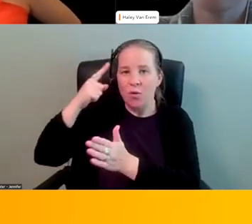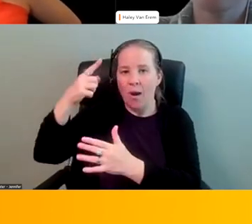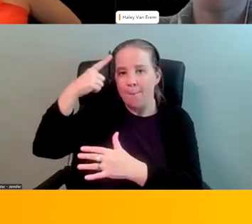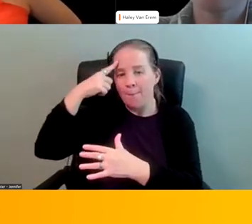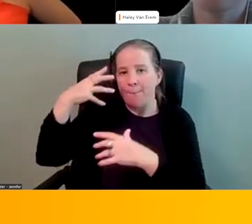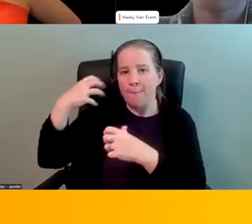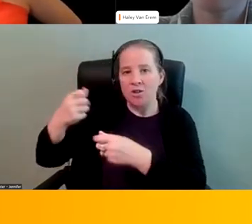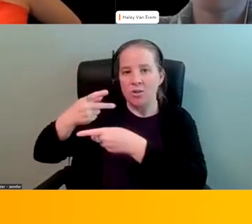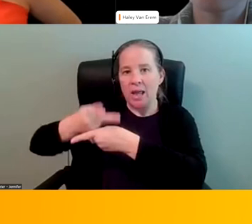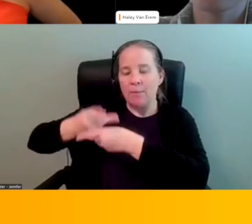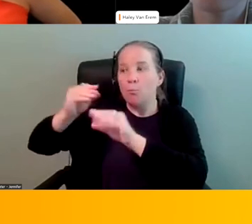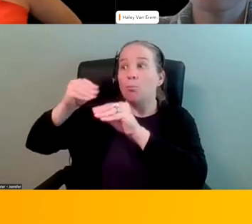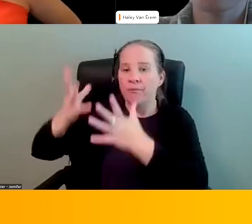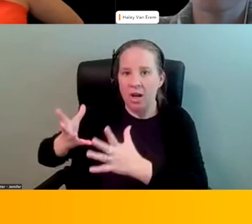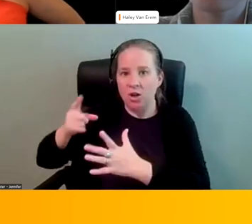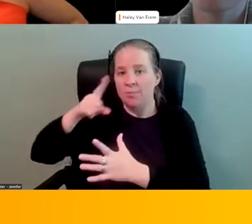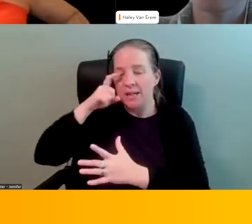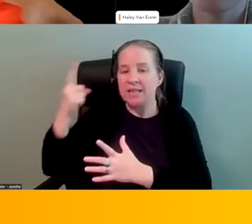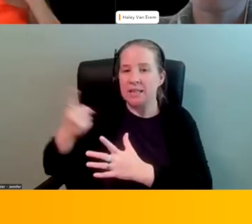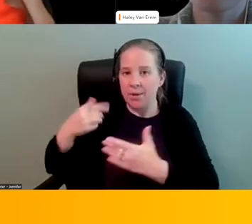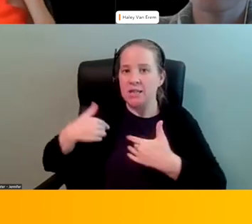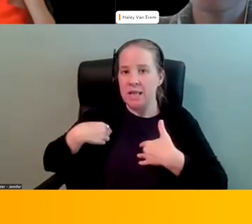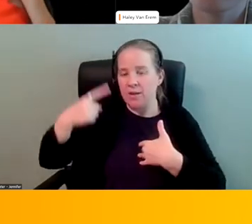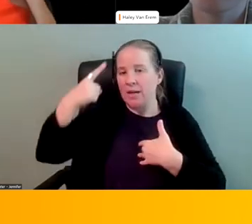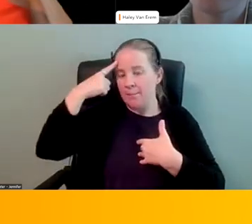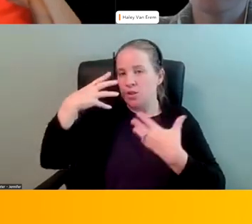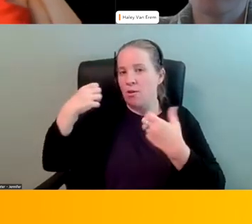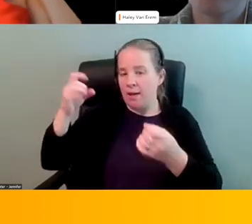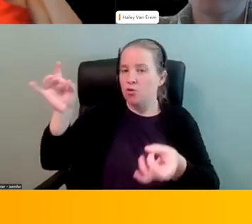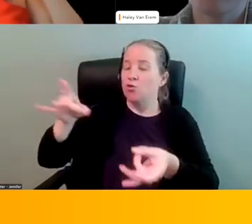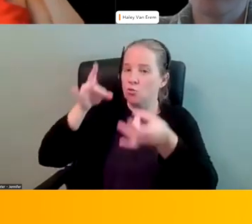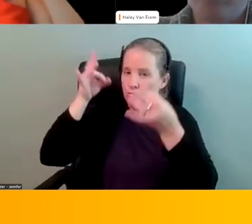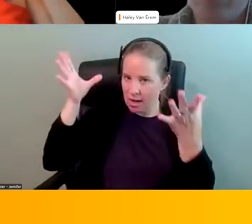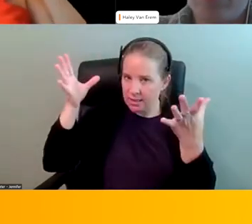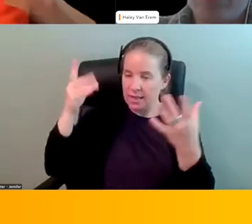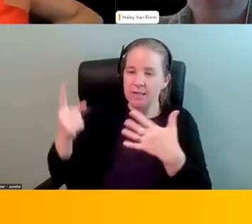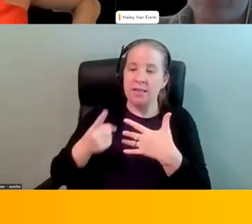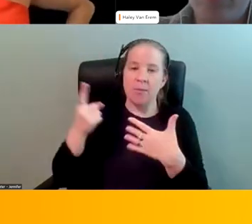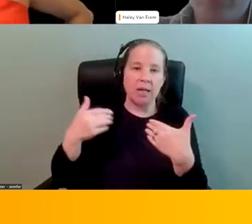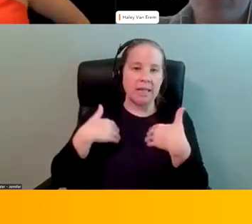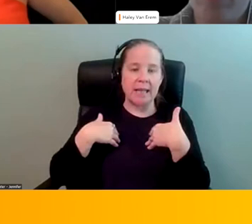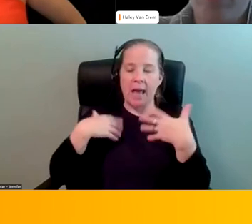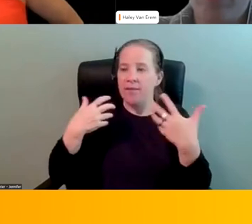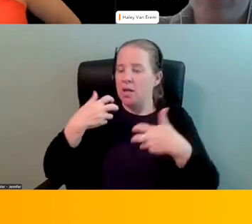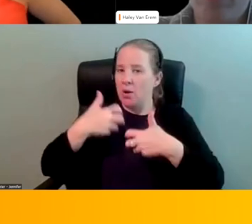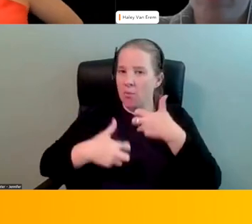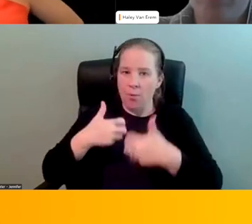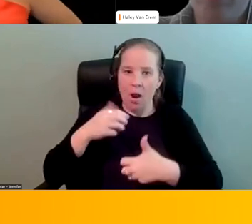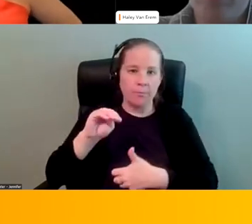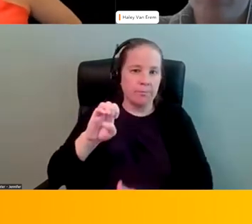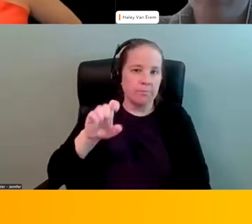because somebody is having a mental health crisis. Somebody is having a mental health crisis. health crisis. You know,